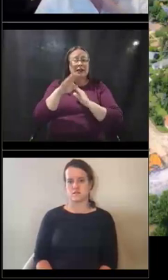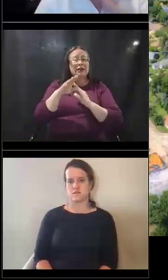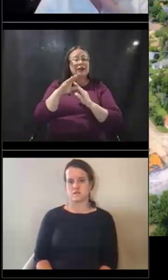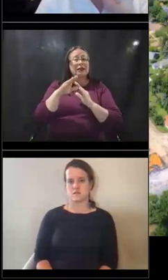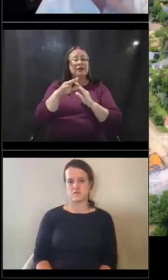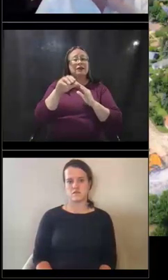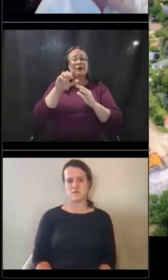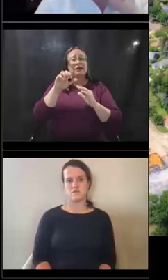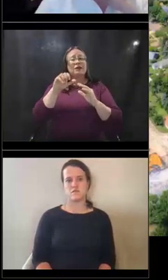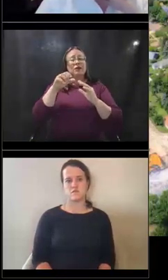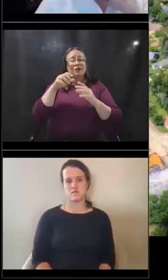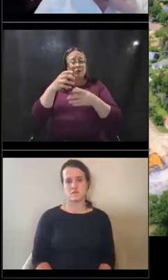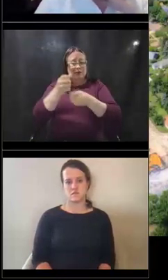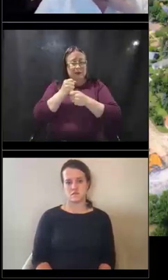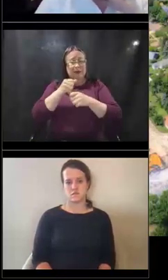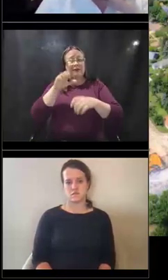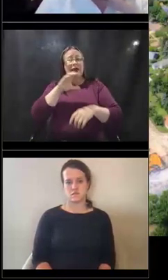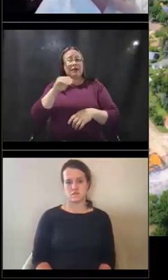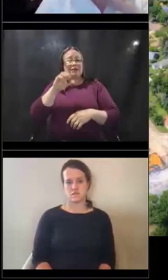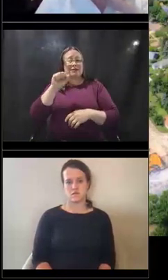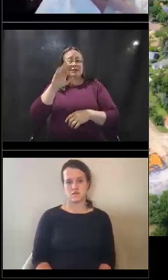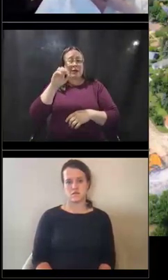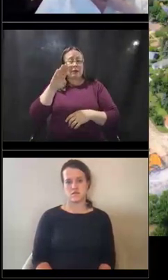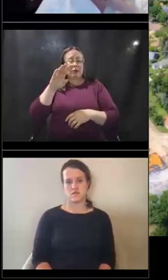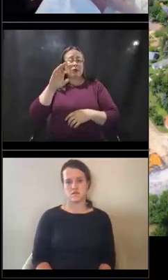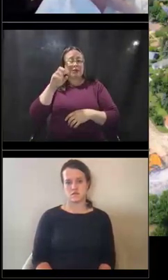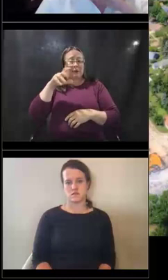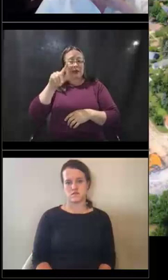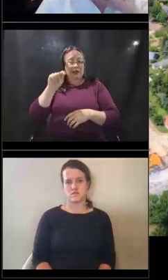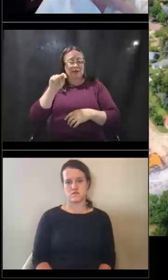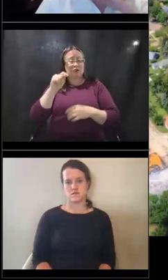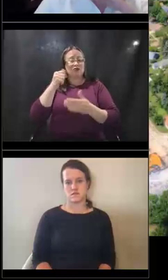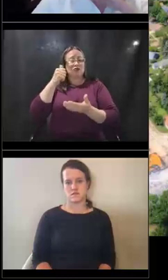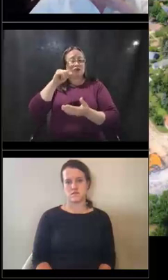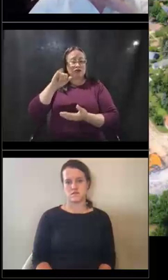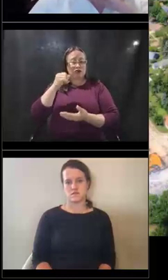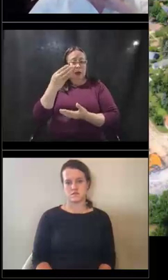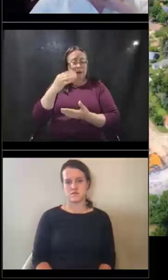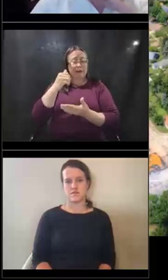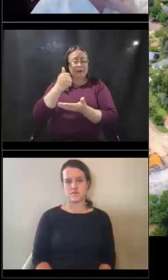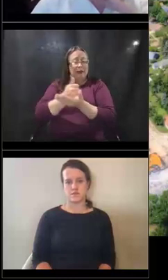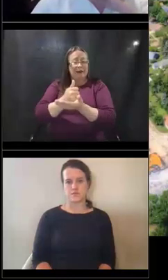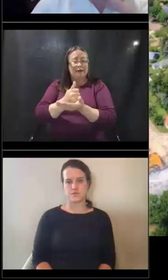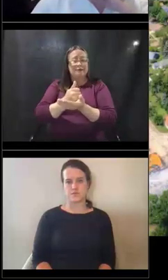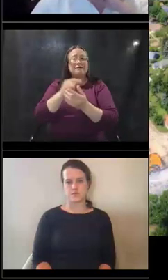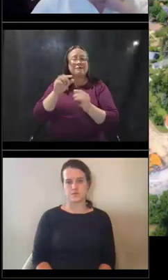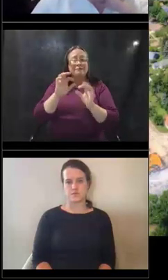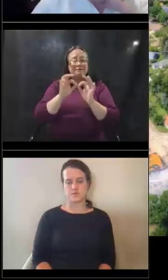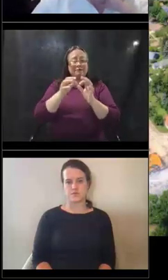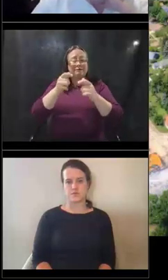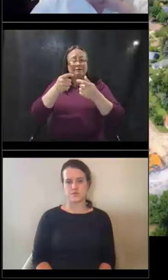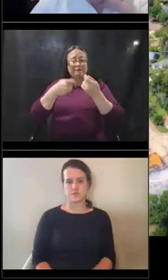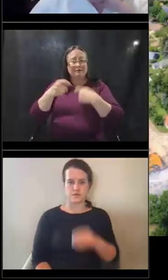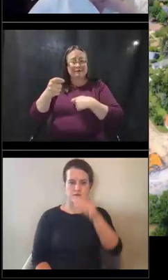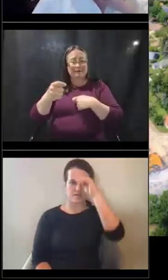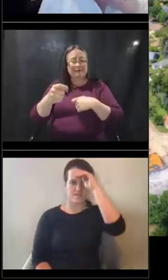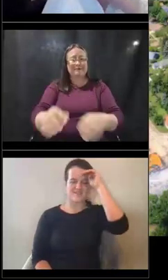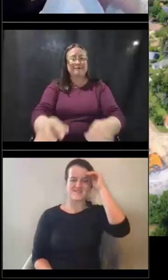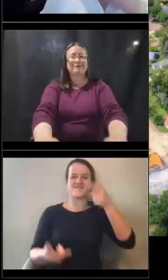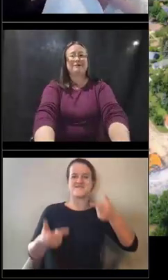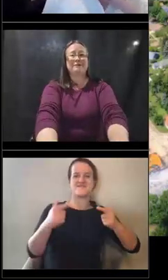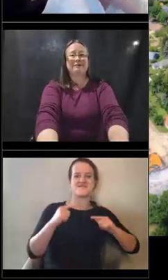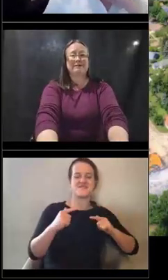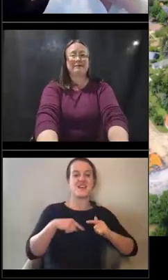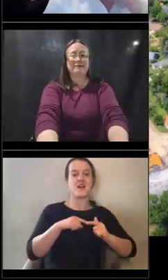subrecipient job aid, which we've referenced numerous times during this webinar. It reviews the process we went through, as well as the items